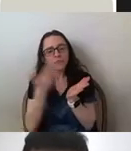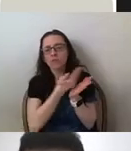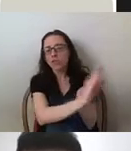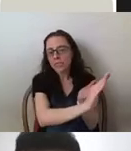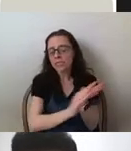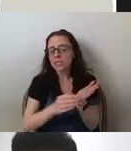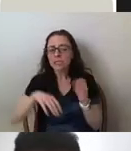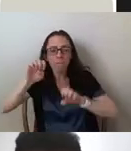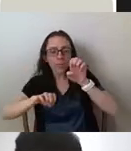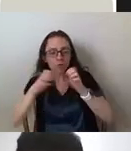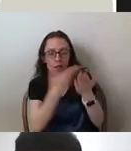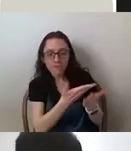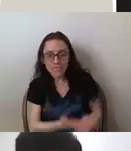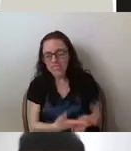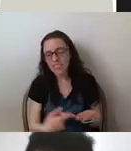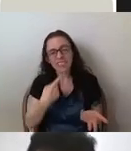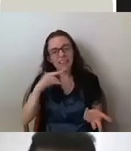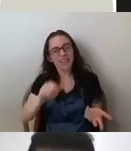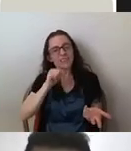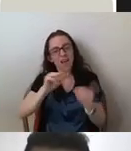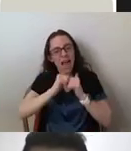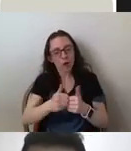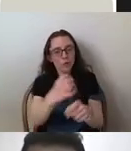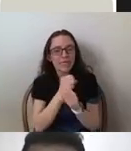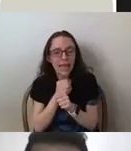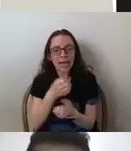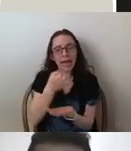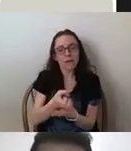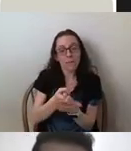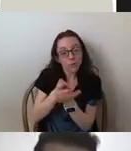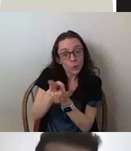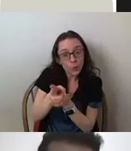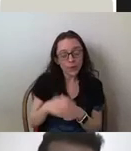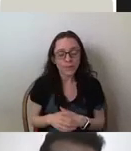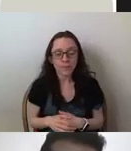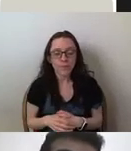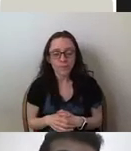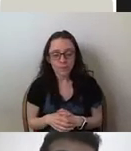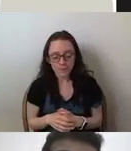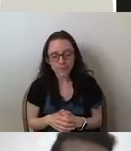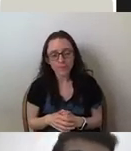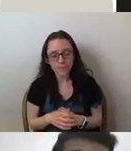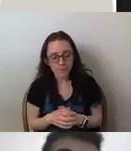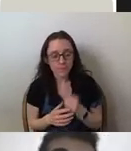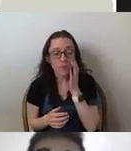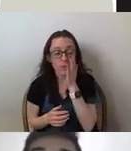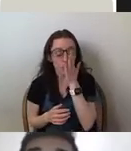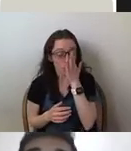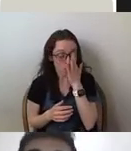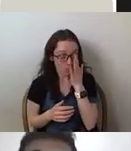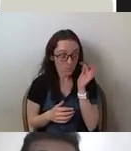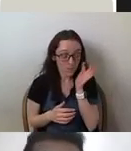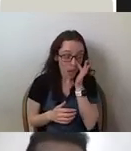evidence as a means of obtaining economic truths. So, you know, the Austrian school does not think that one can,